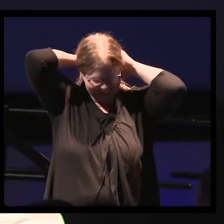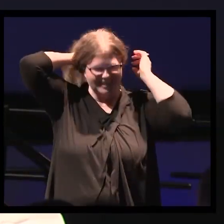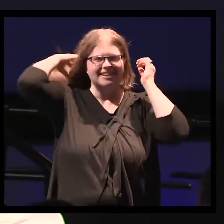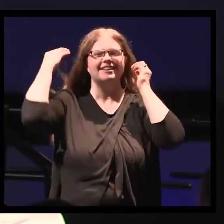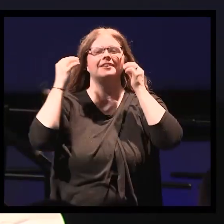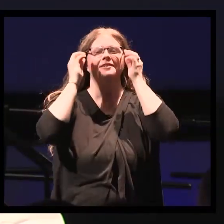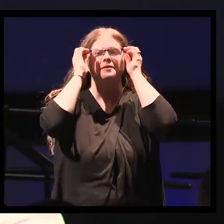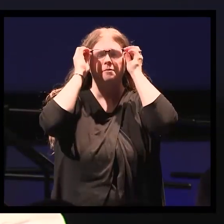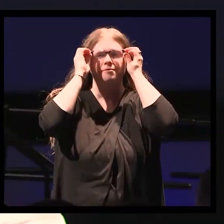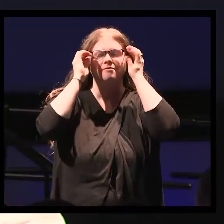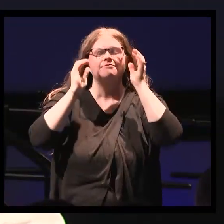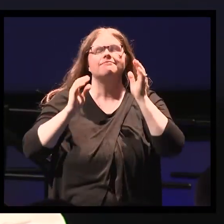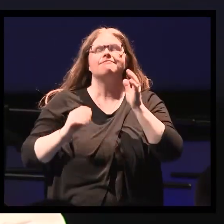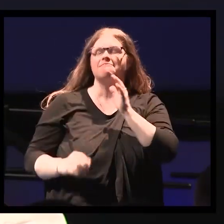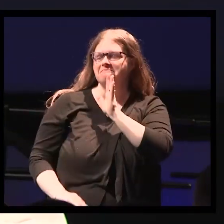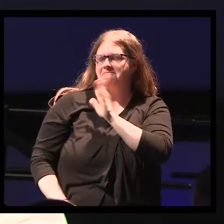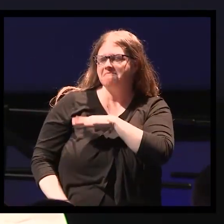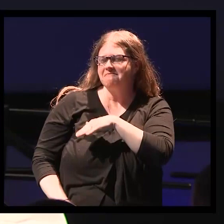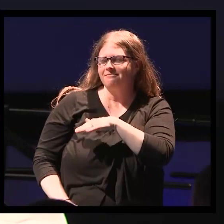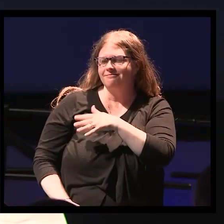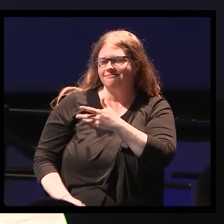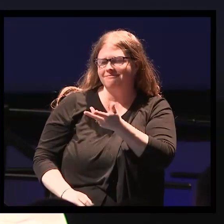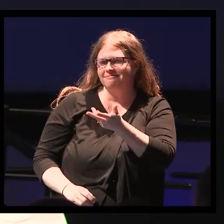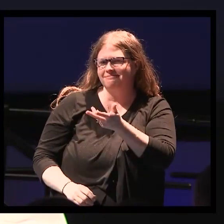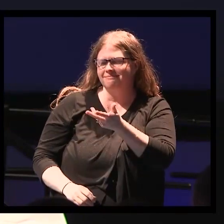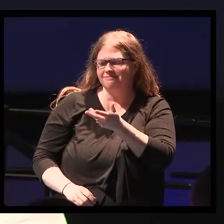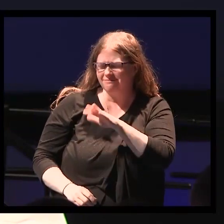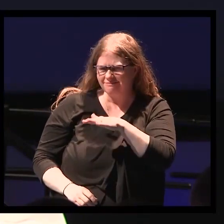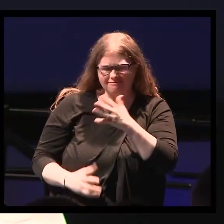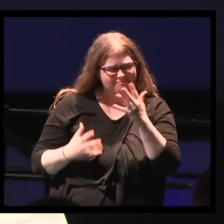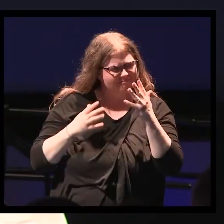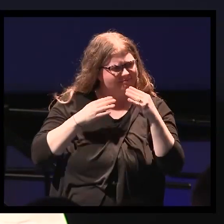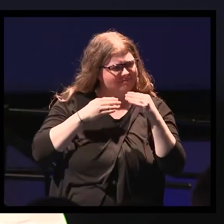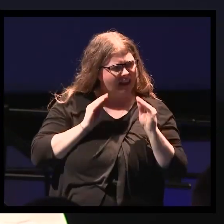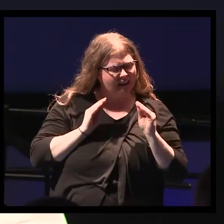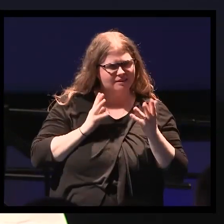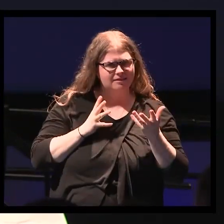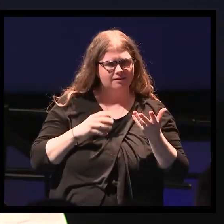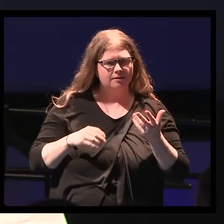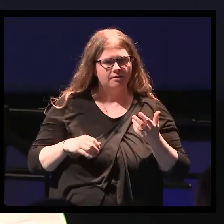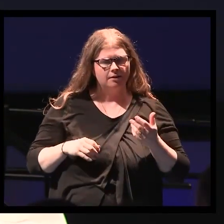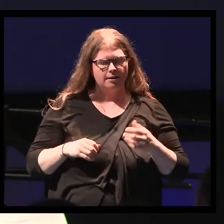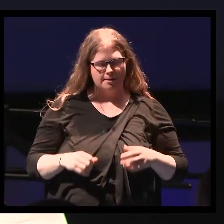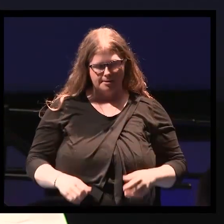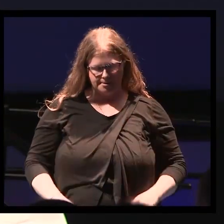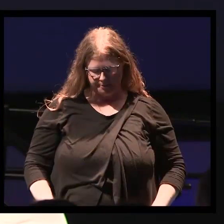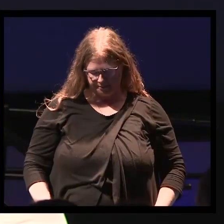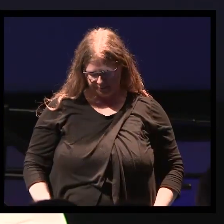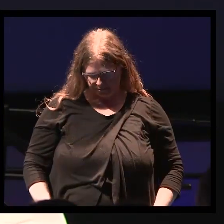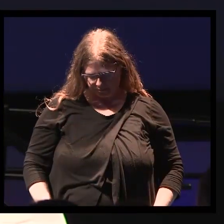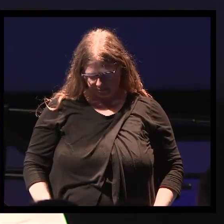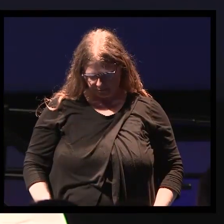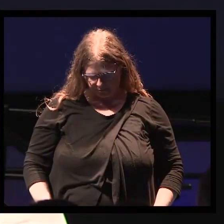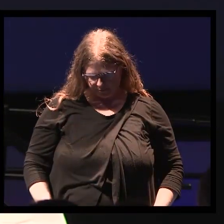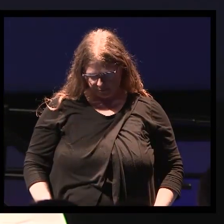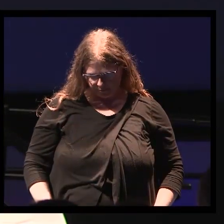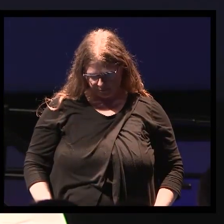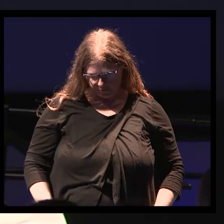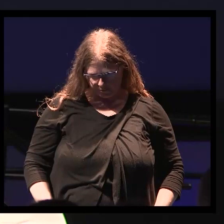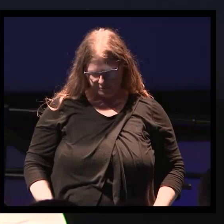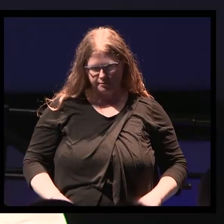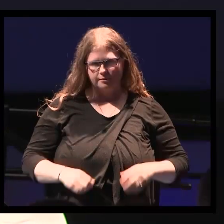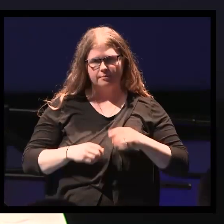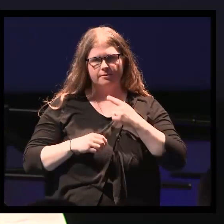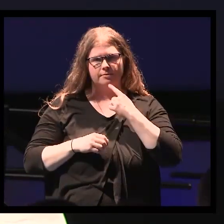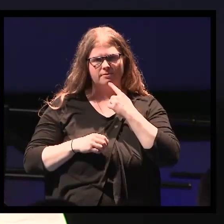I next said to Amber, Amber, I can't help but notice how sad you look. Again, she didn't look up and with my comment, I noticed that her chin